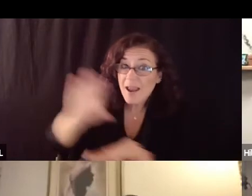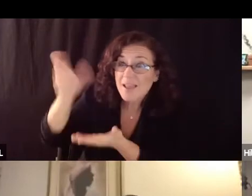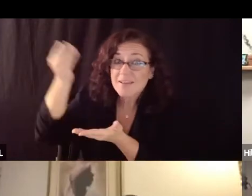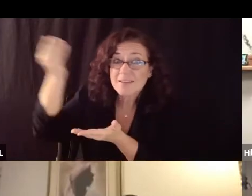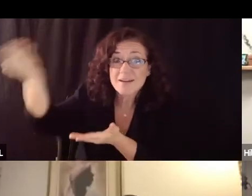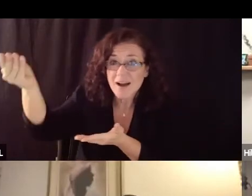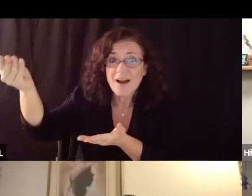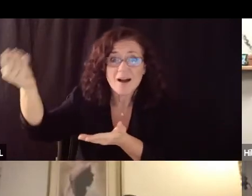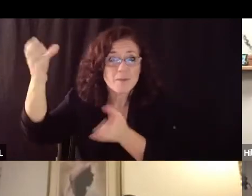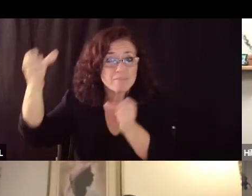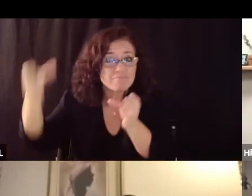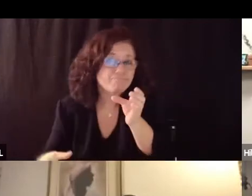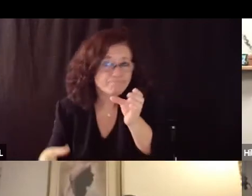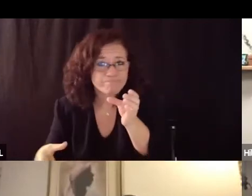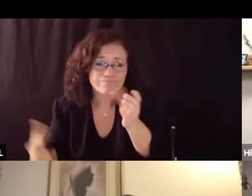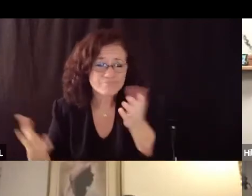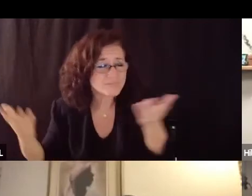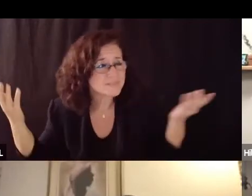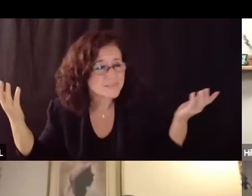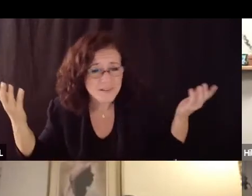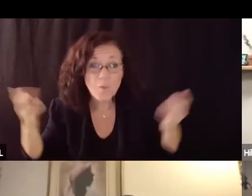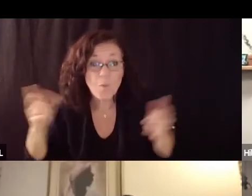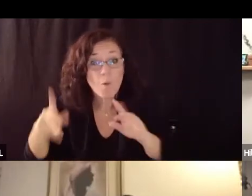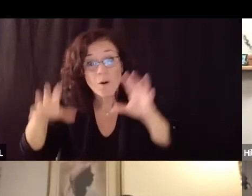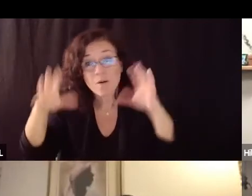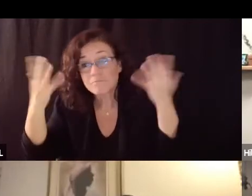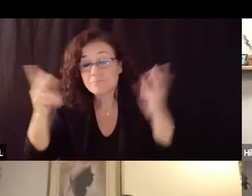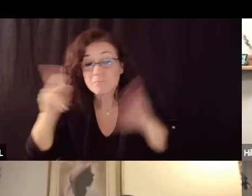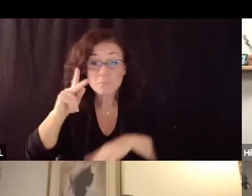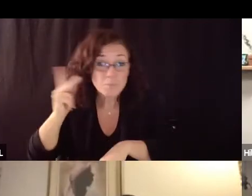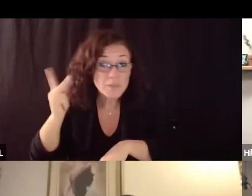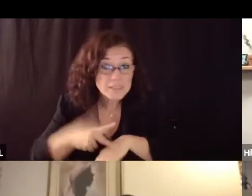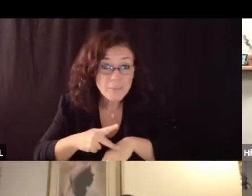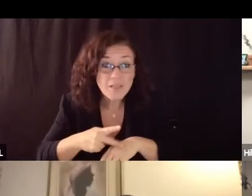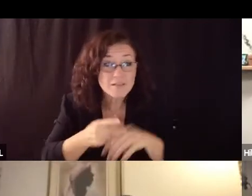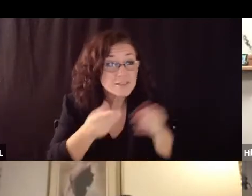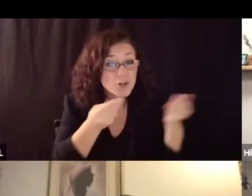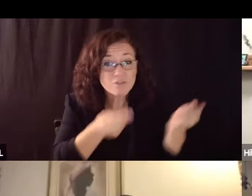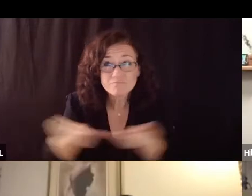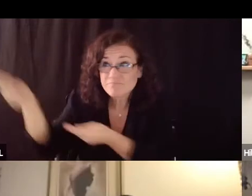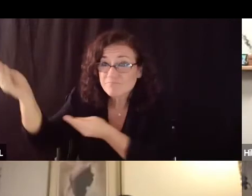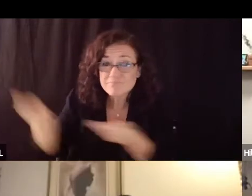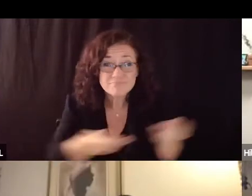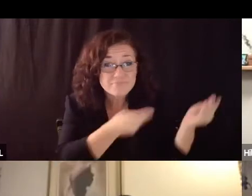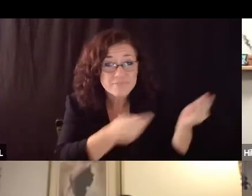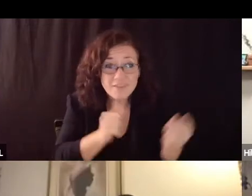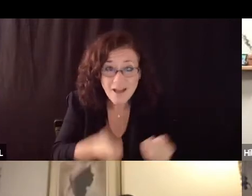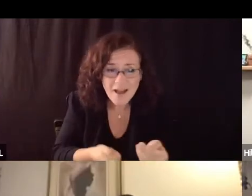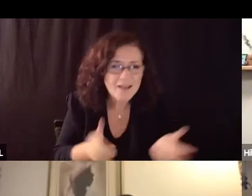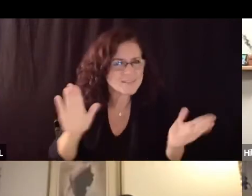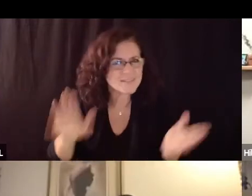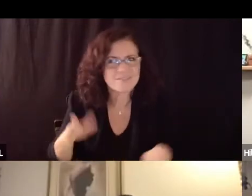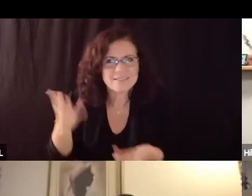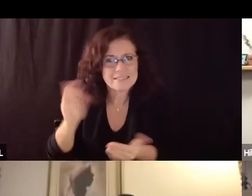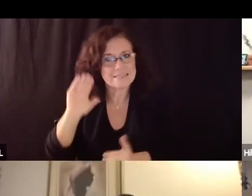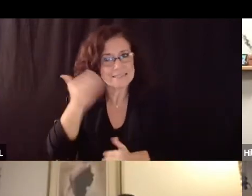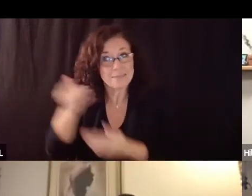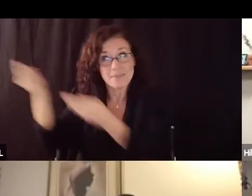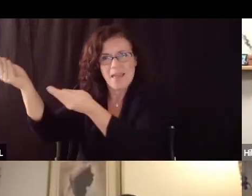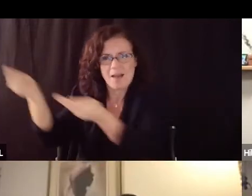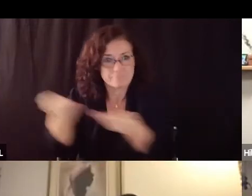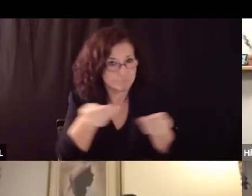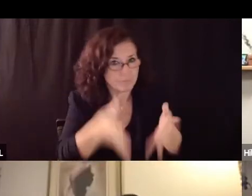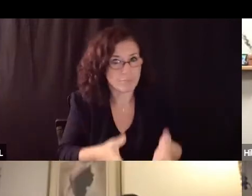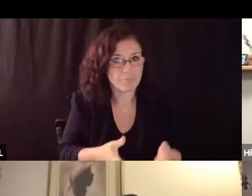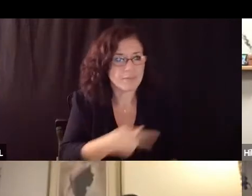level then the principals and that level then where does it get to the teachers because looking at reading a lot of the